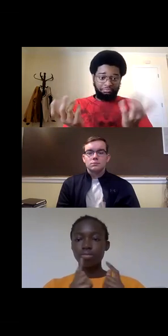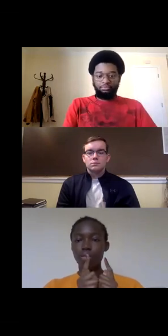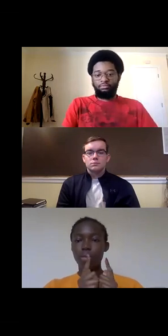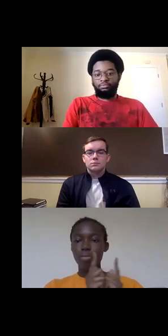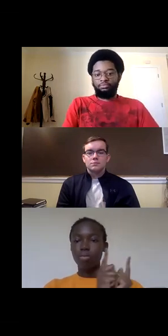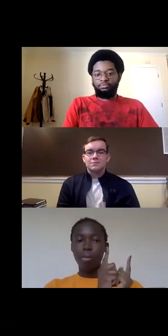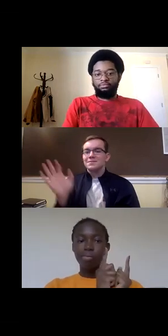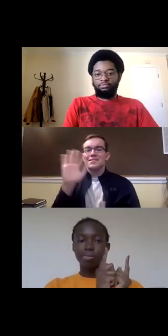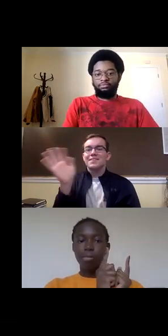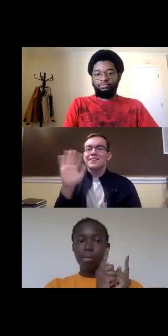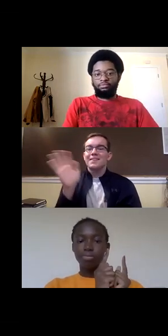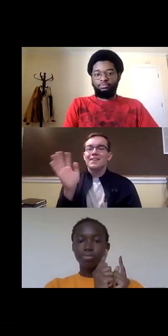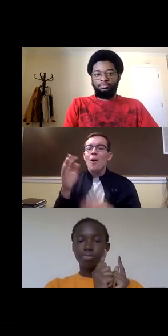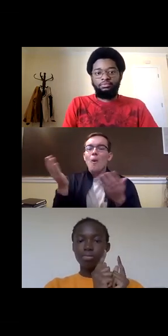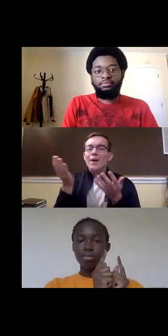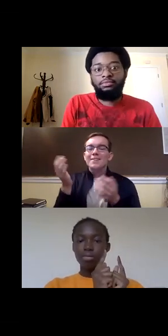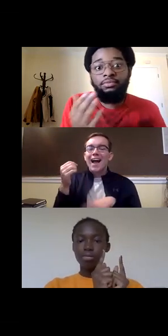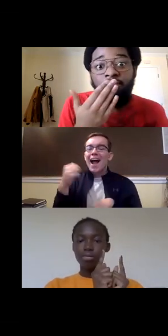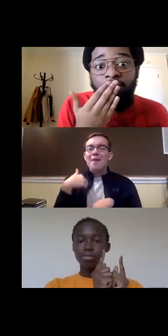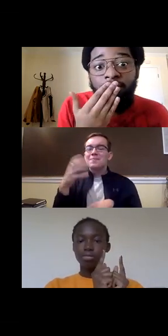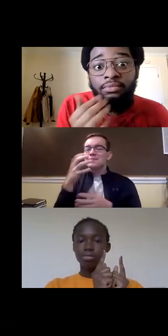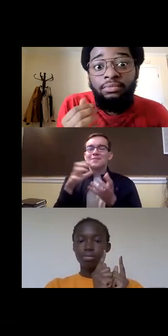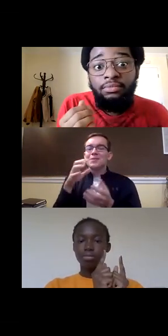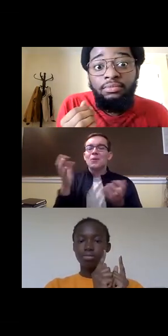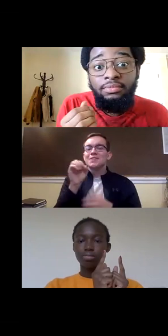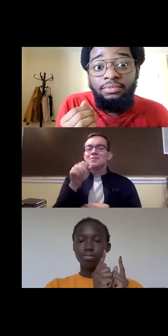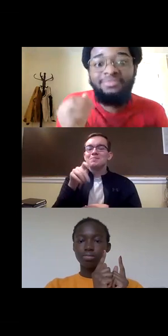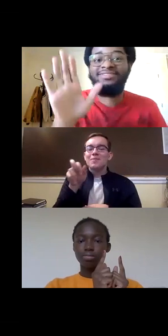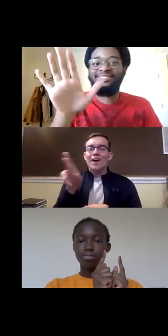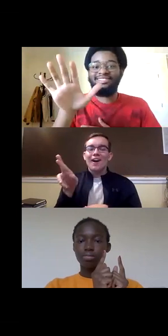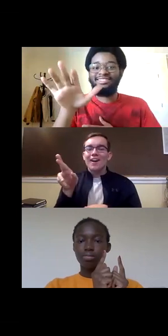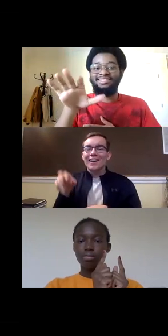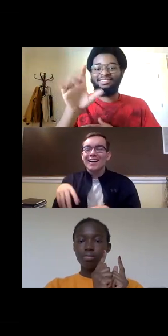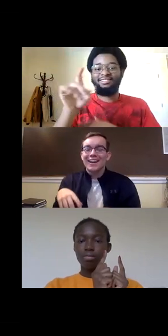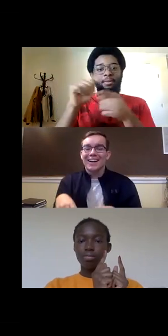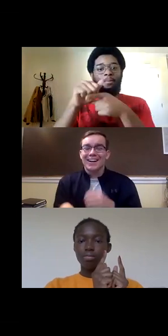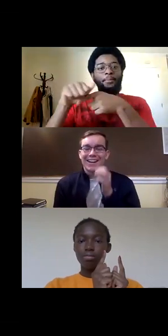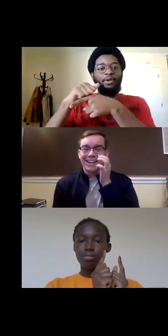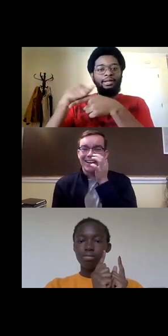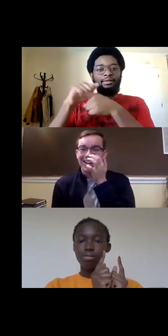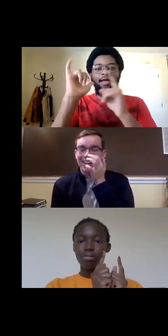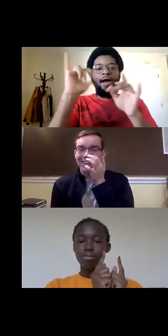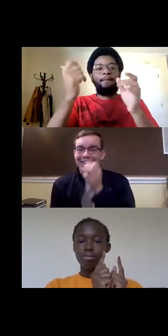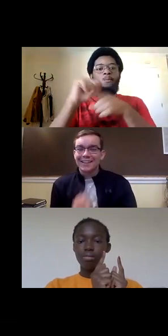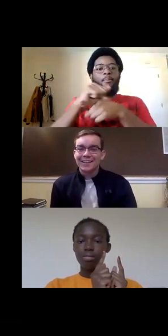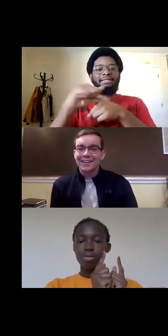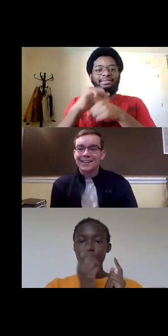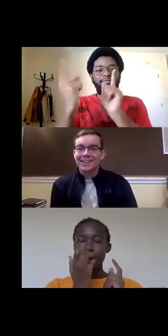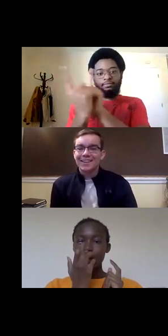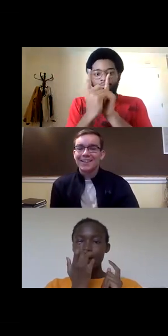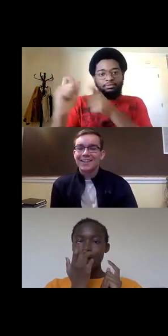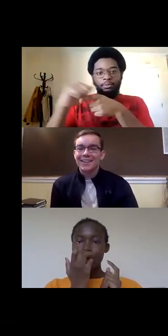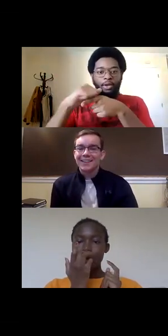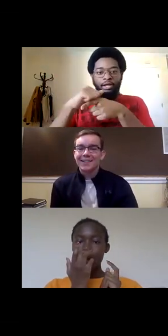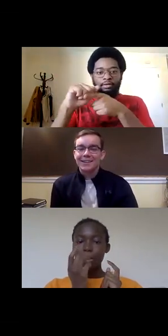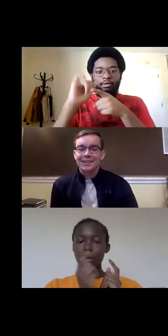and you can use either of those hi i'm a bit confused what's spar means